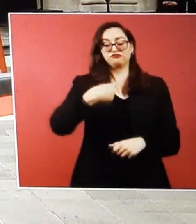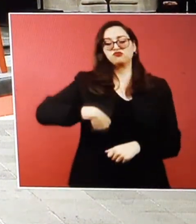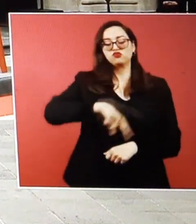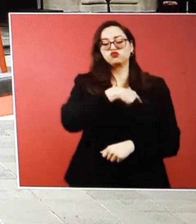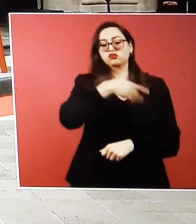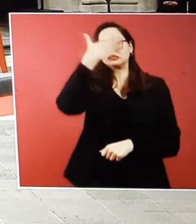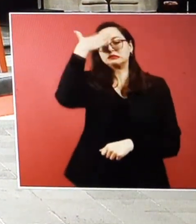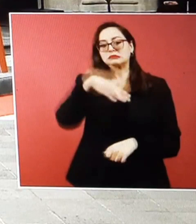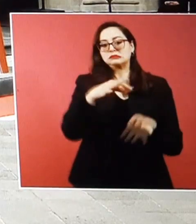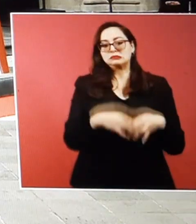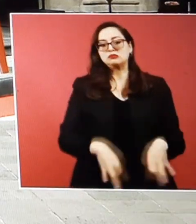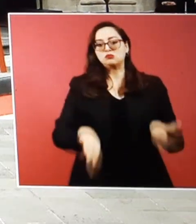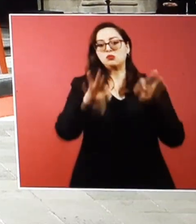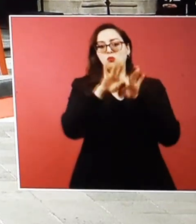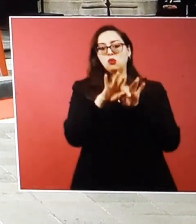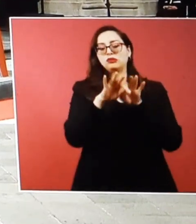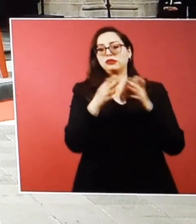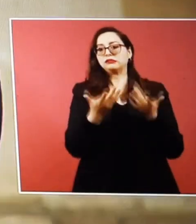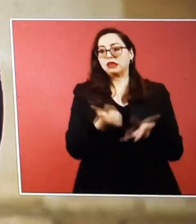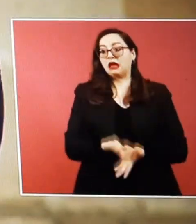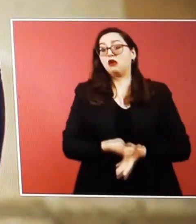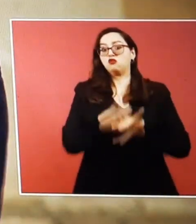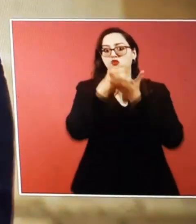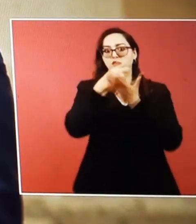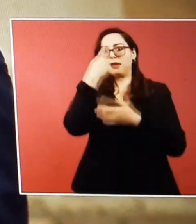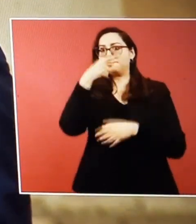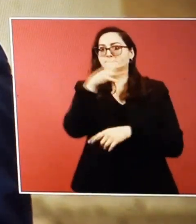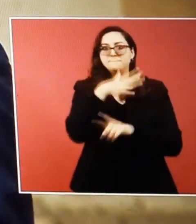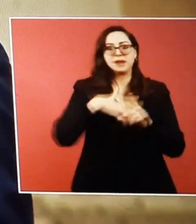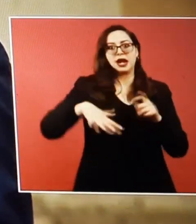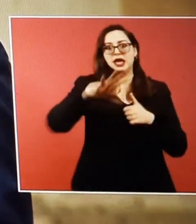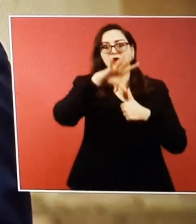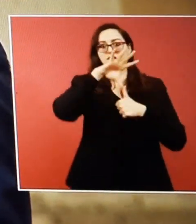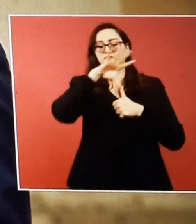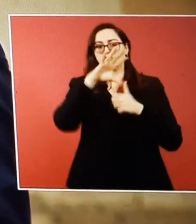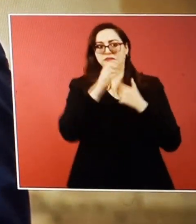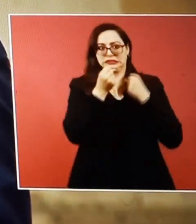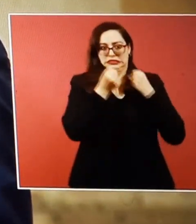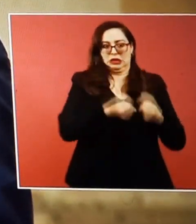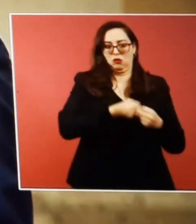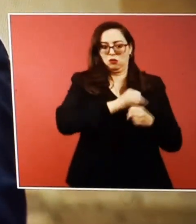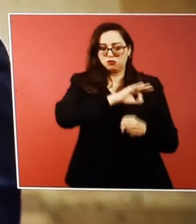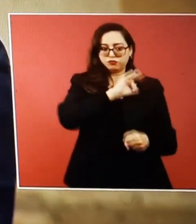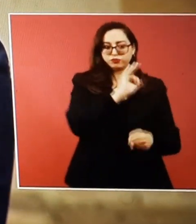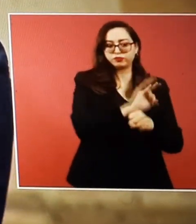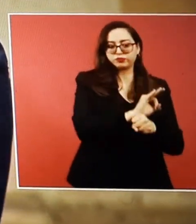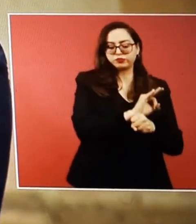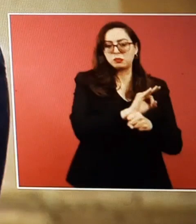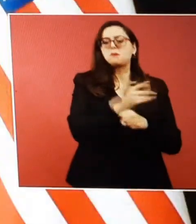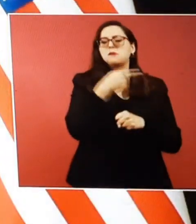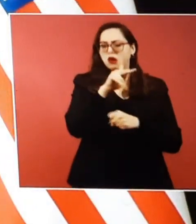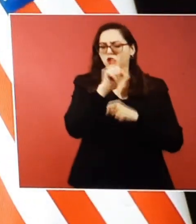source of stability and security, not just in the region, but around the world.